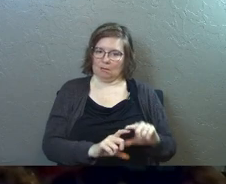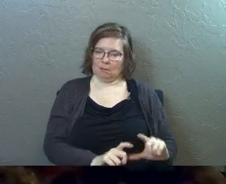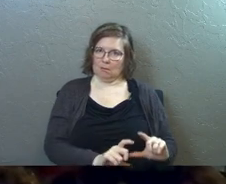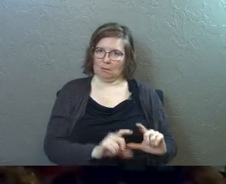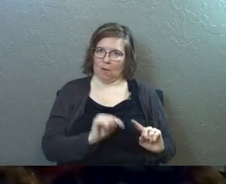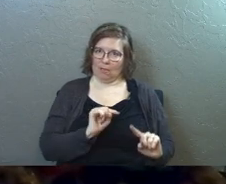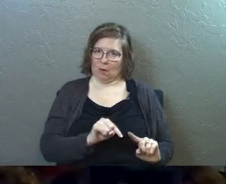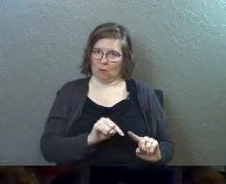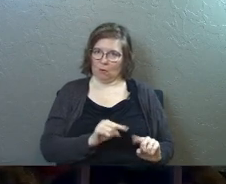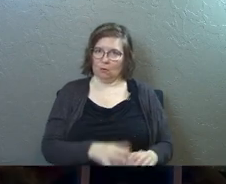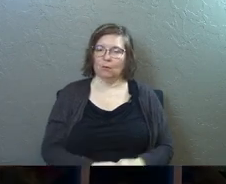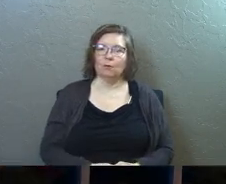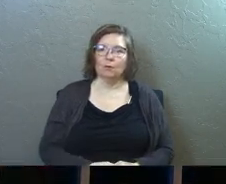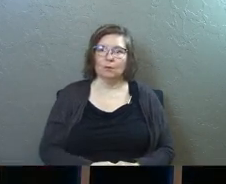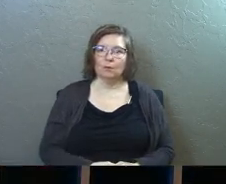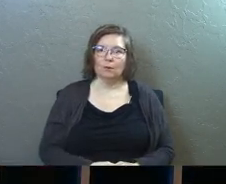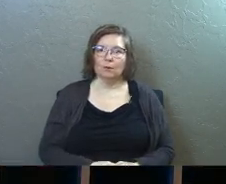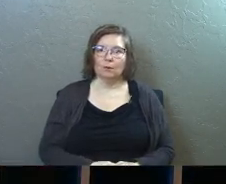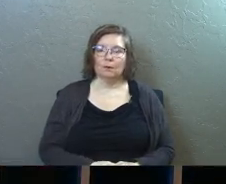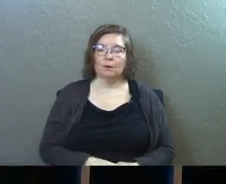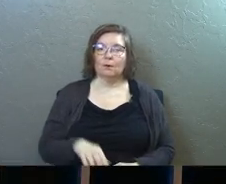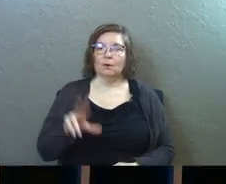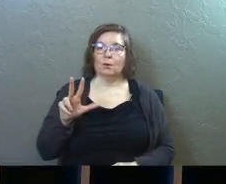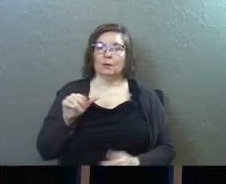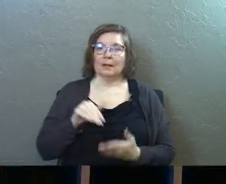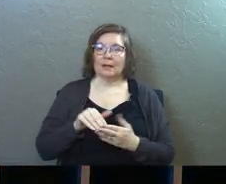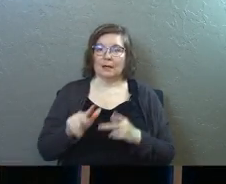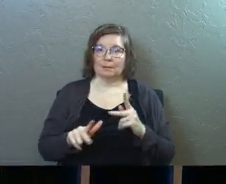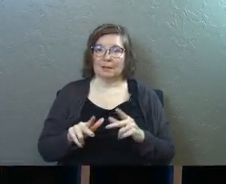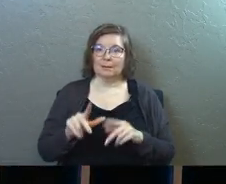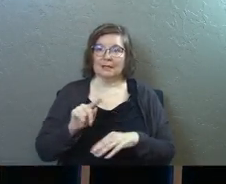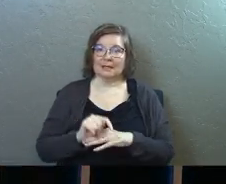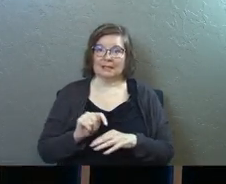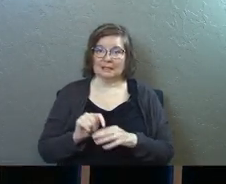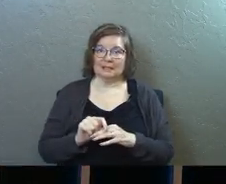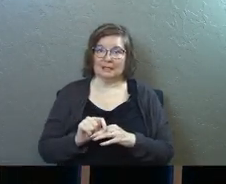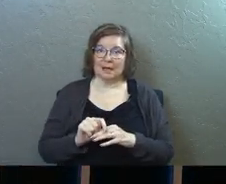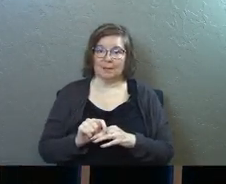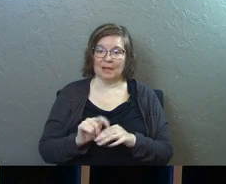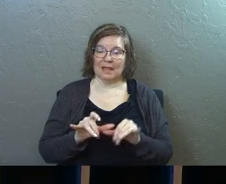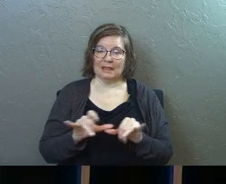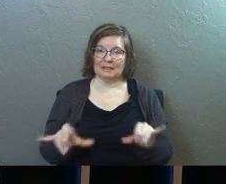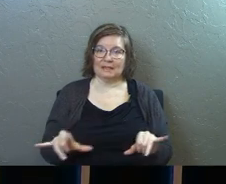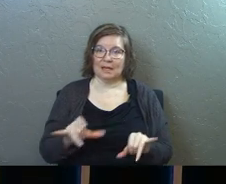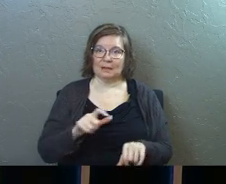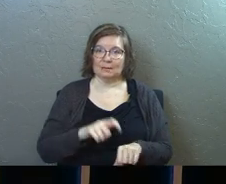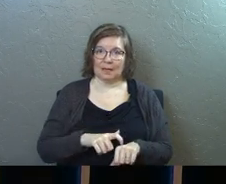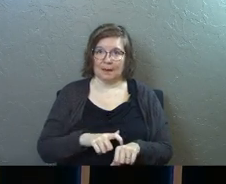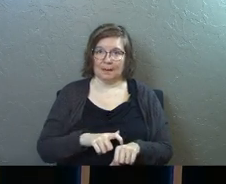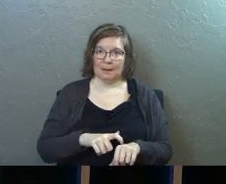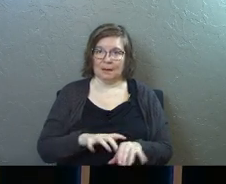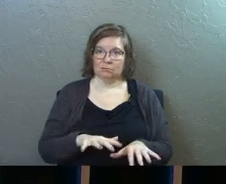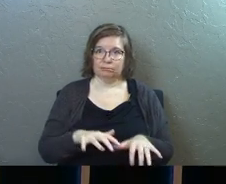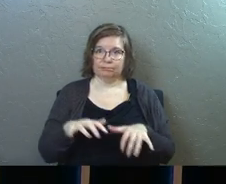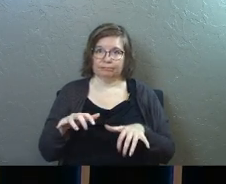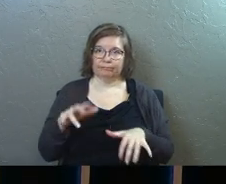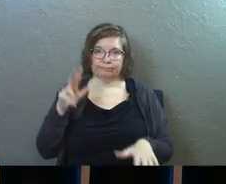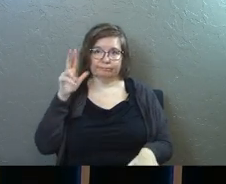It's right there. 3,000 people in the temple all at the same time.